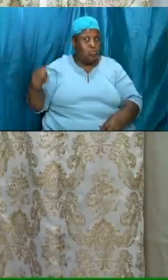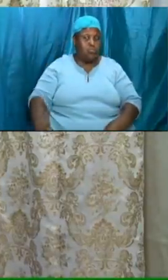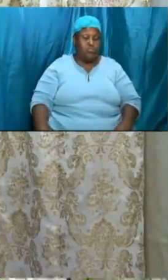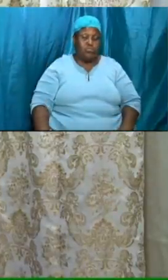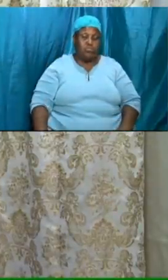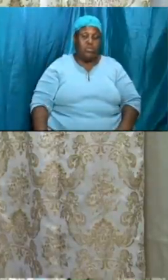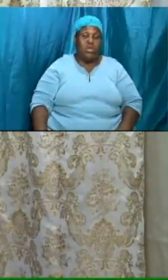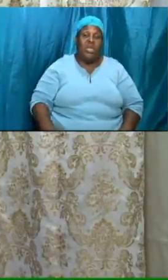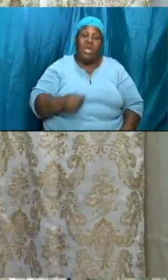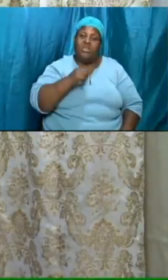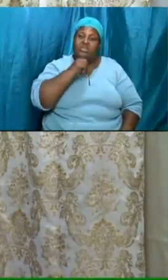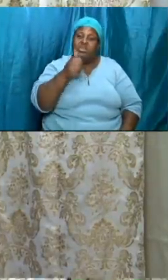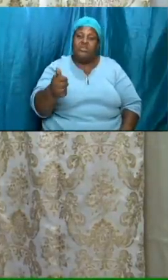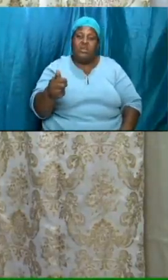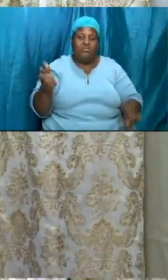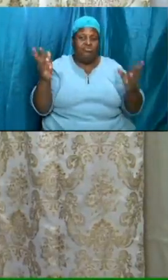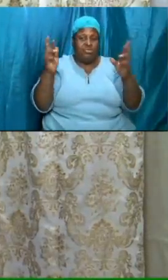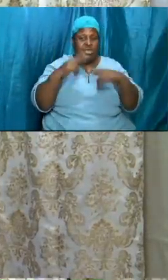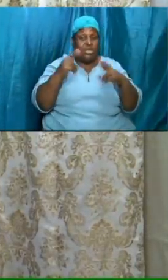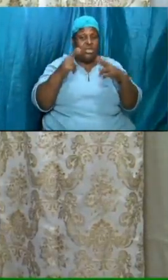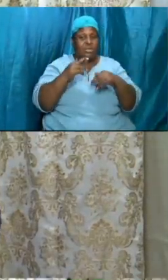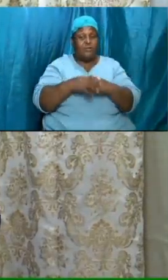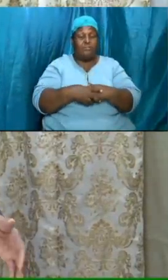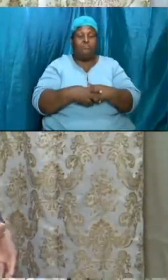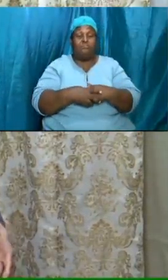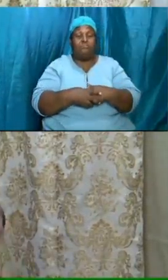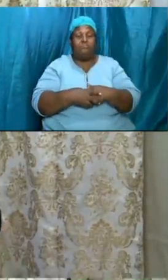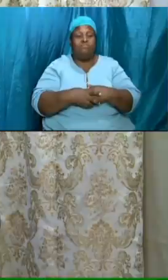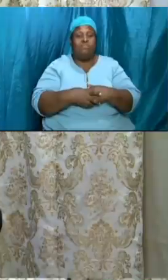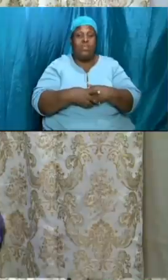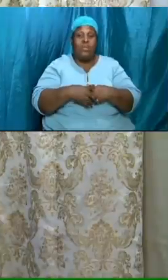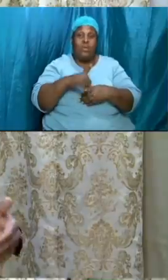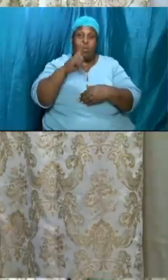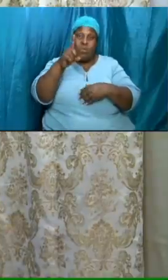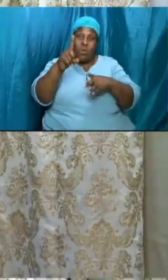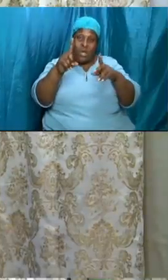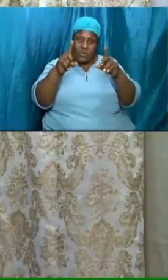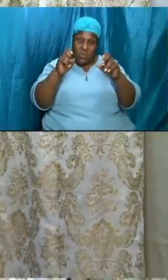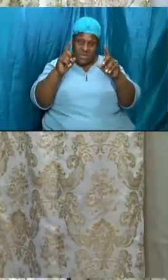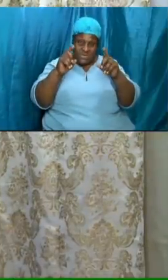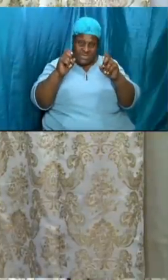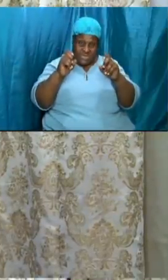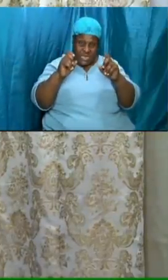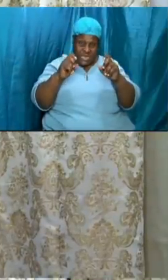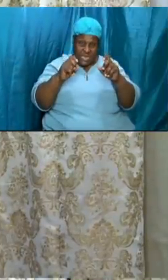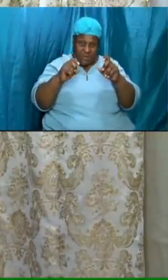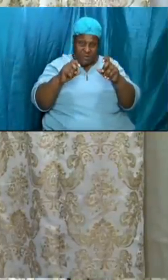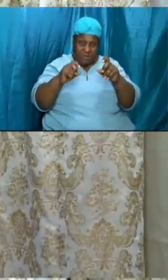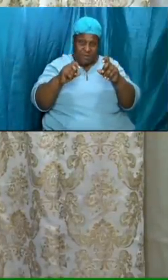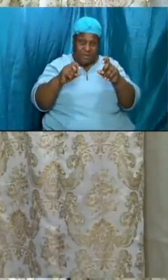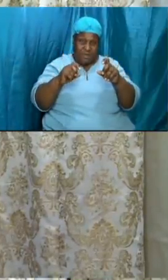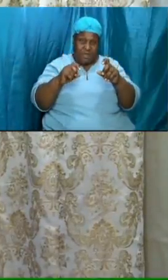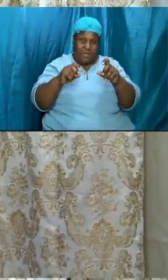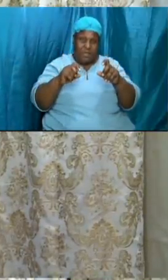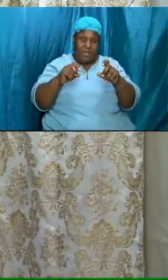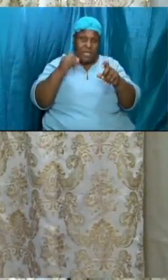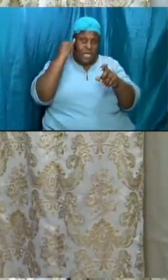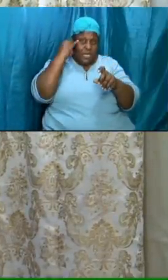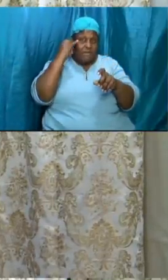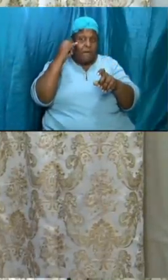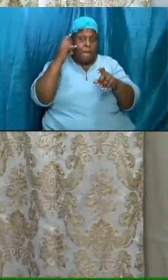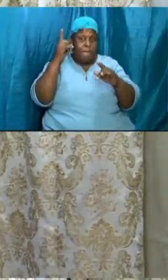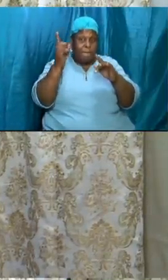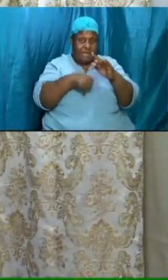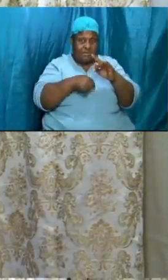and we are not ready because one of the questions that came is if we miss the rapture do we have another chance the answer is no